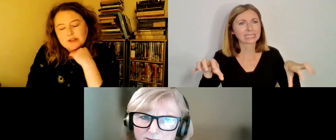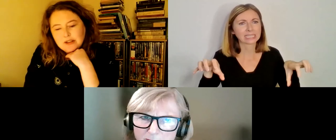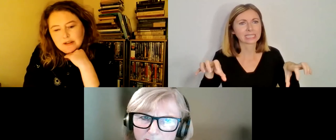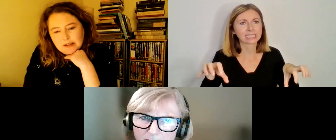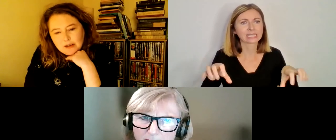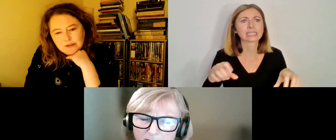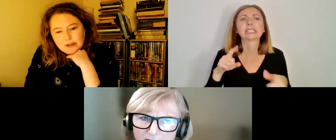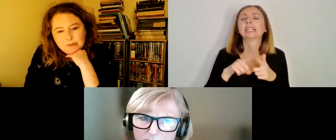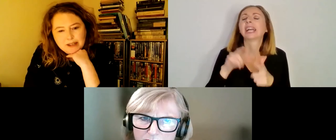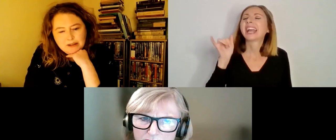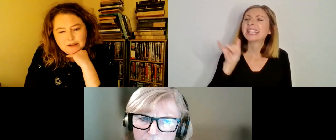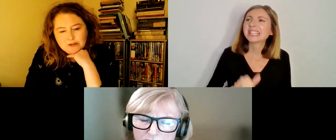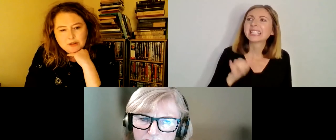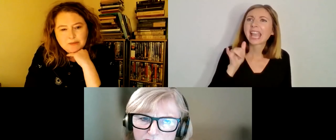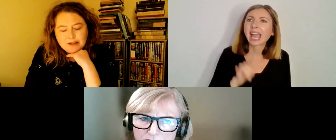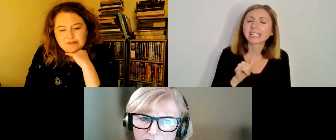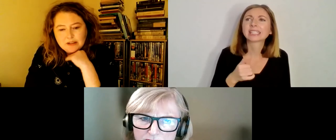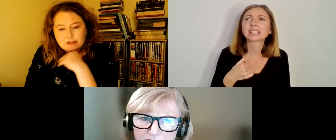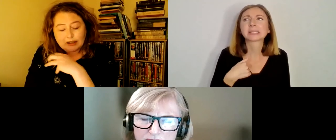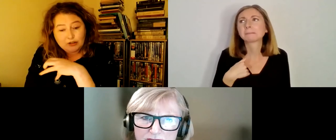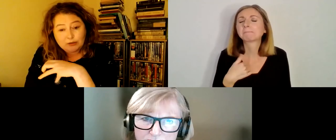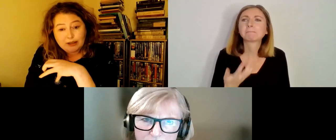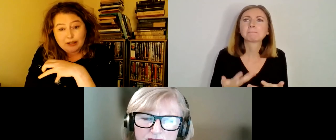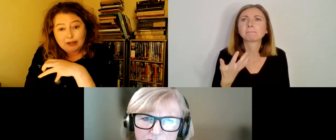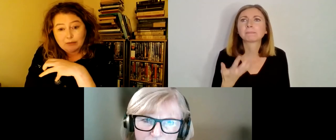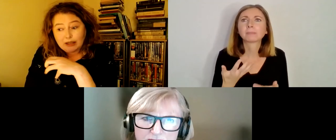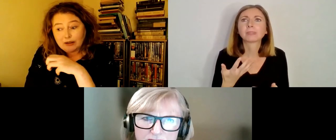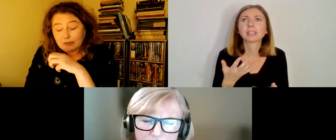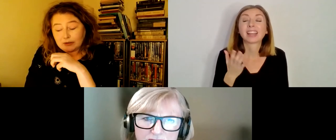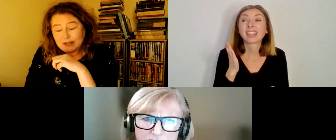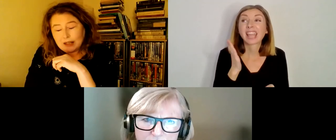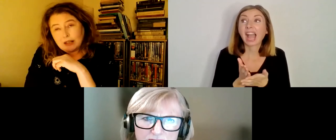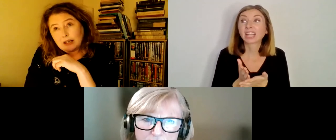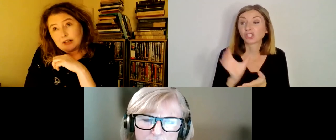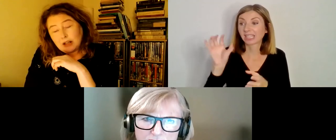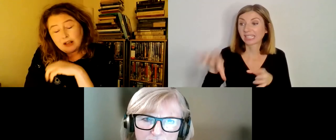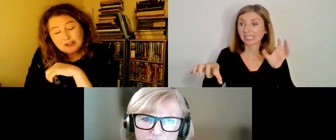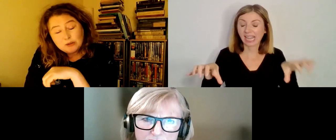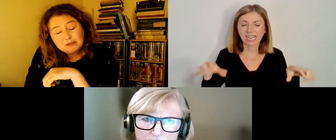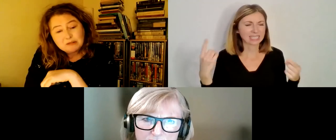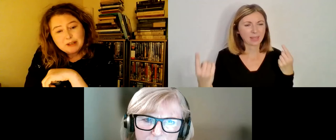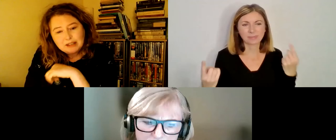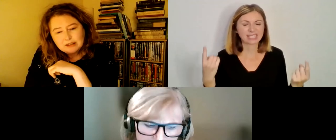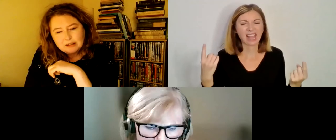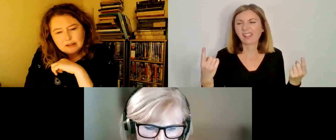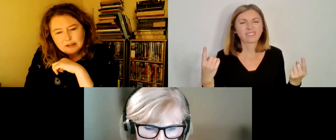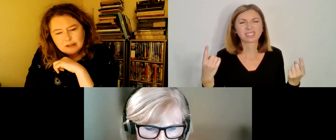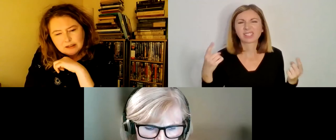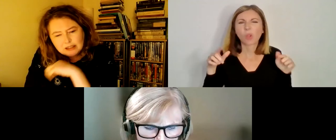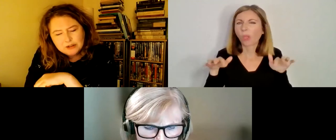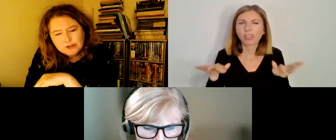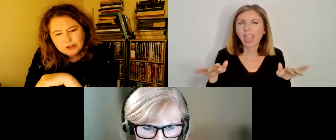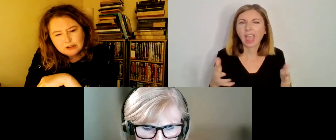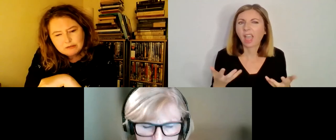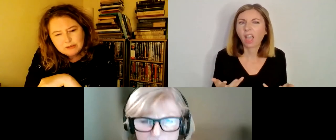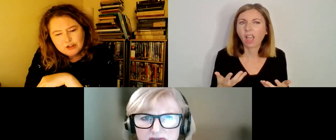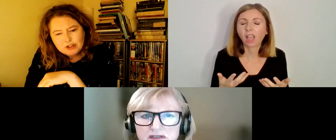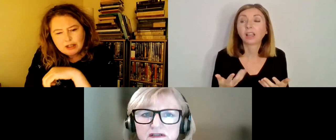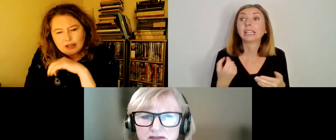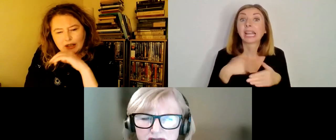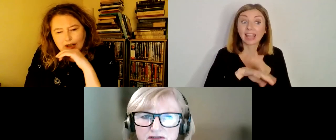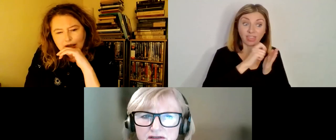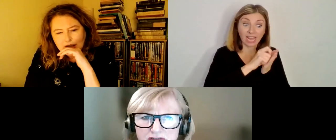amount that remains in terms of the actual sites themselves, but a lot does remain in the literature,